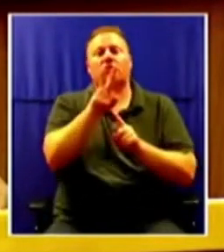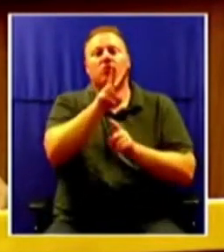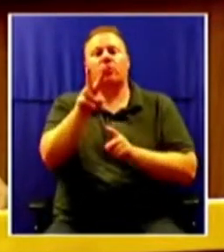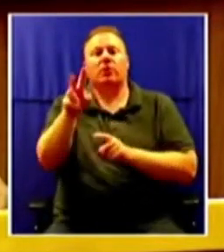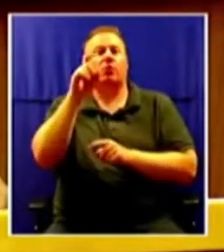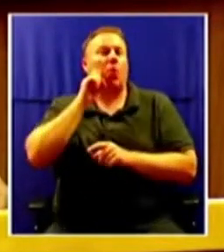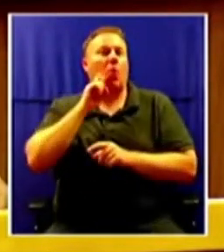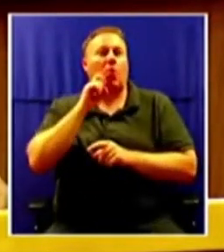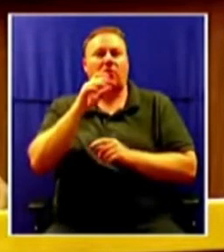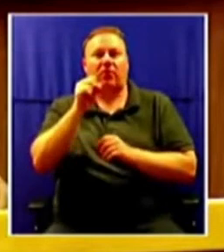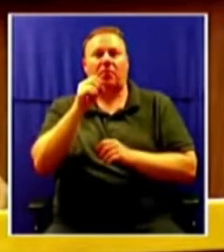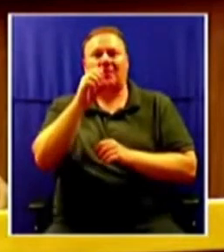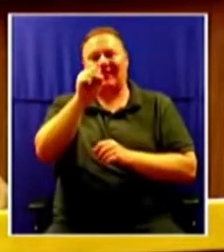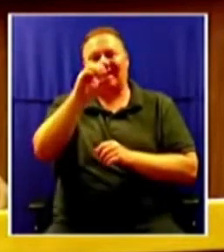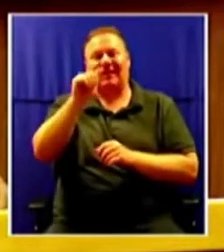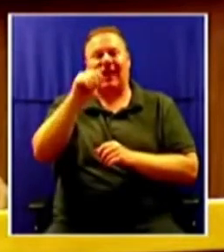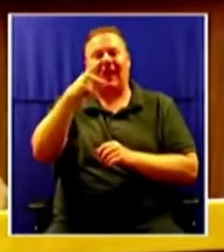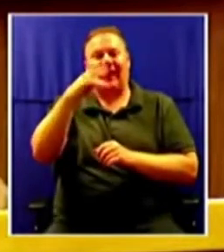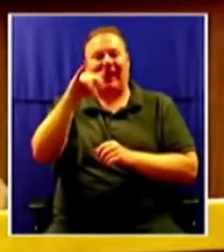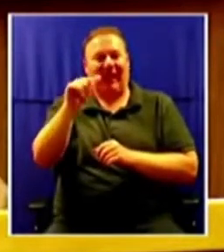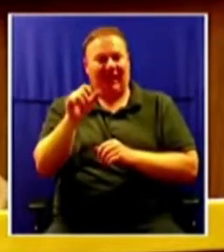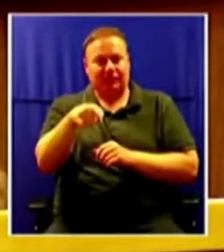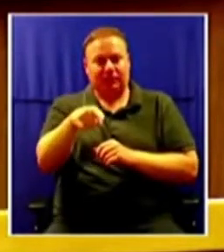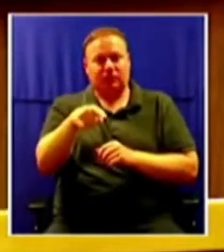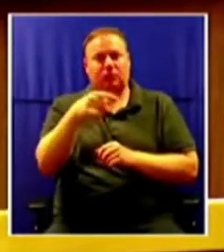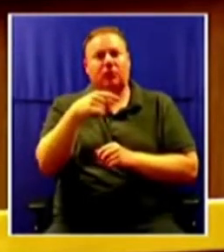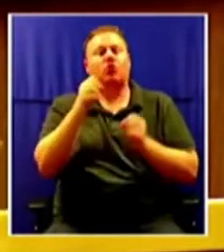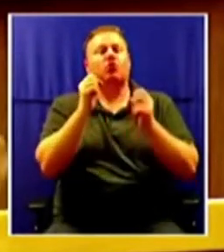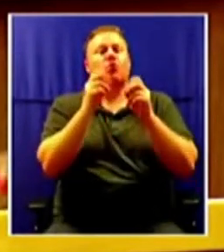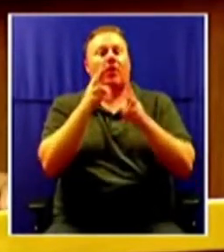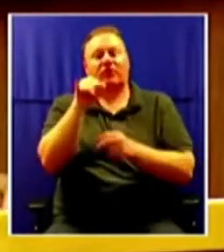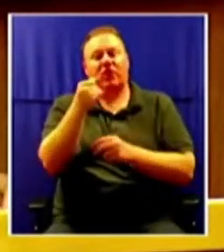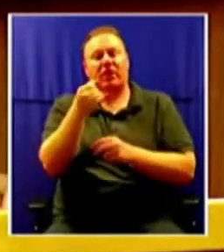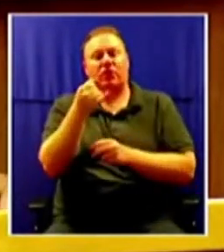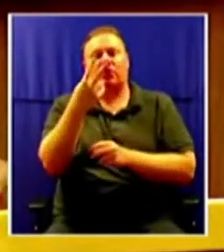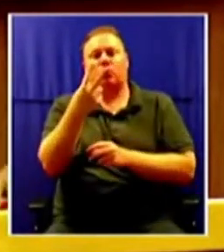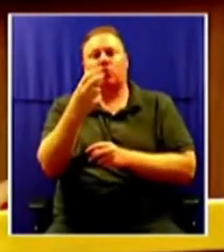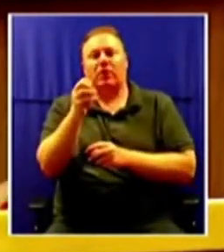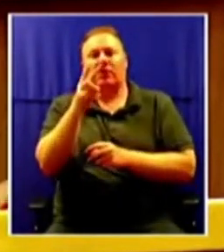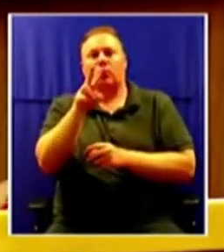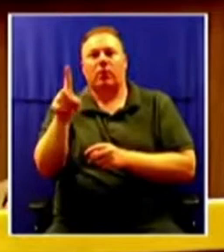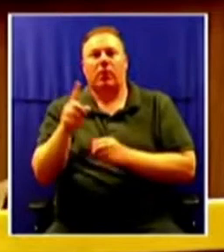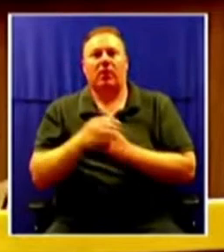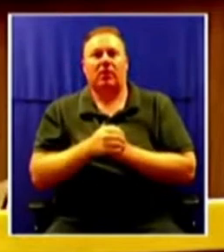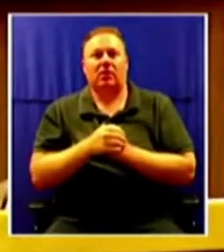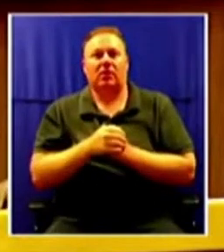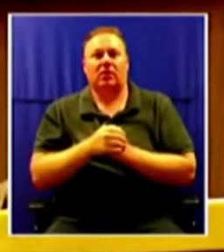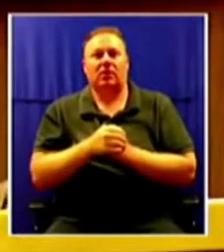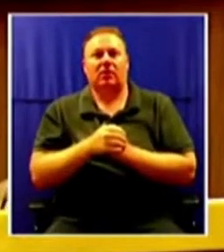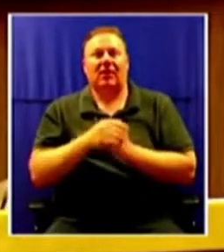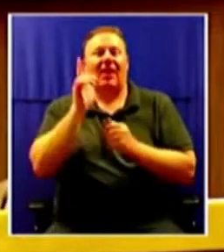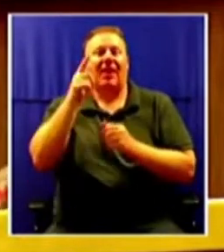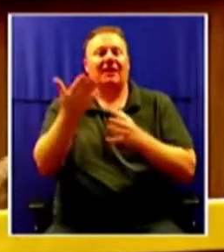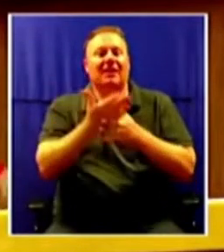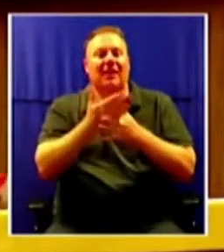Sakile, went missing on the 12th of January 2021 and we later referred her case to the Office of the National Commissioner on the